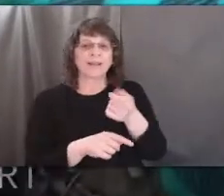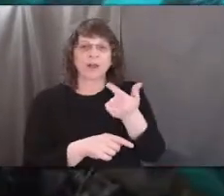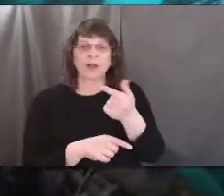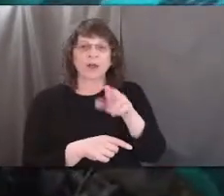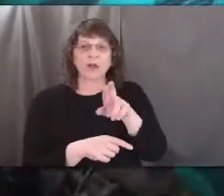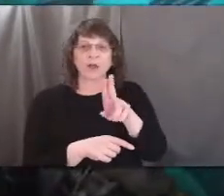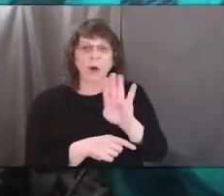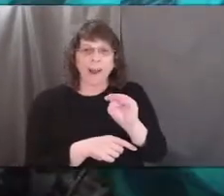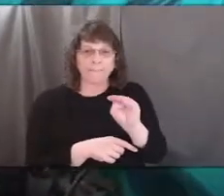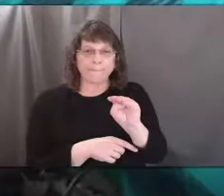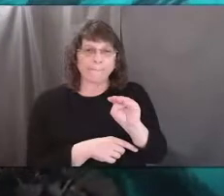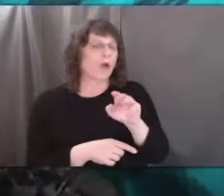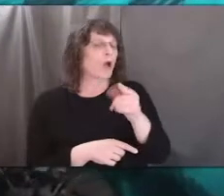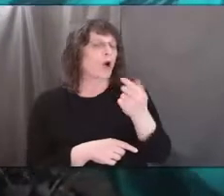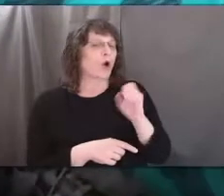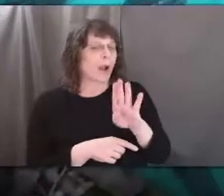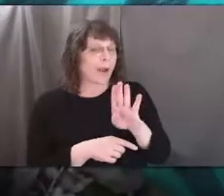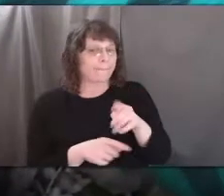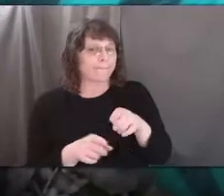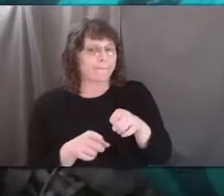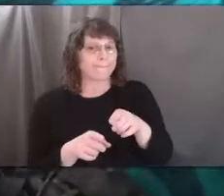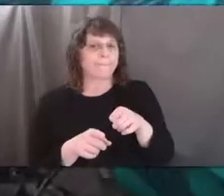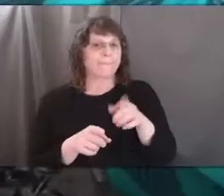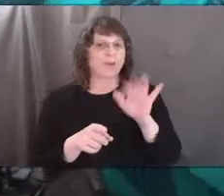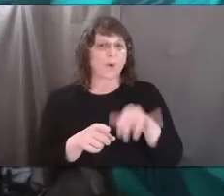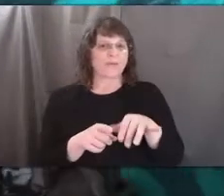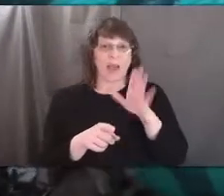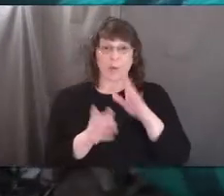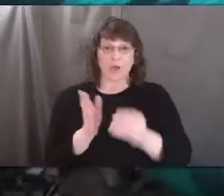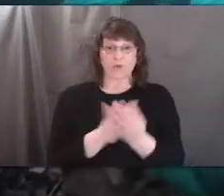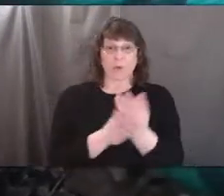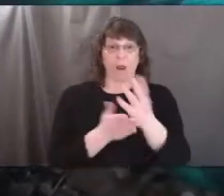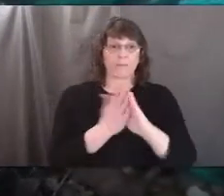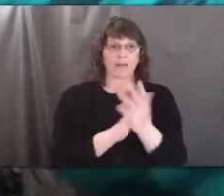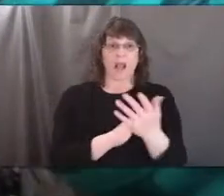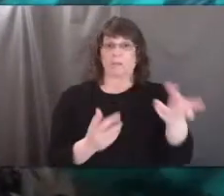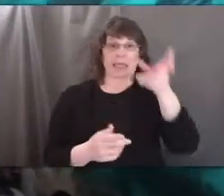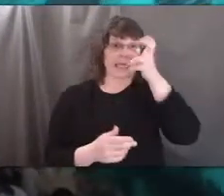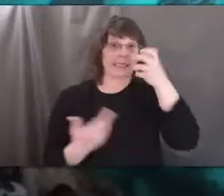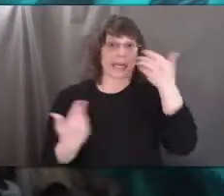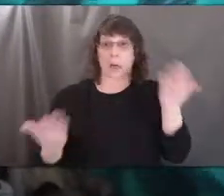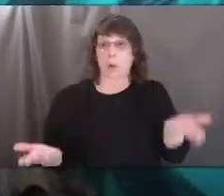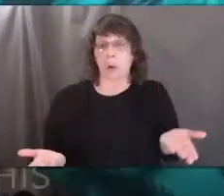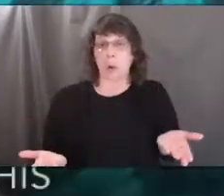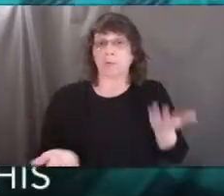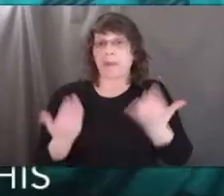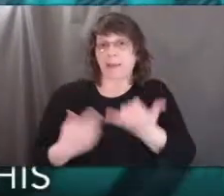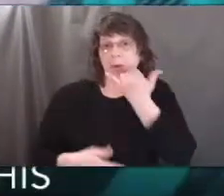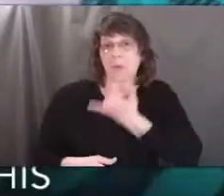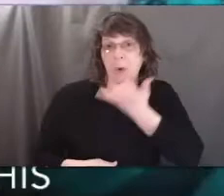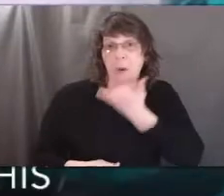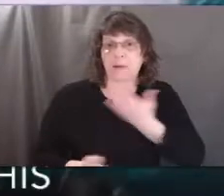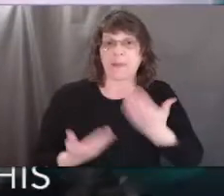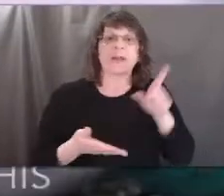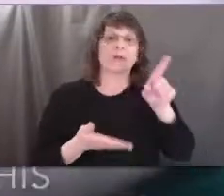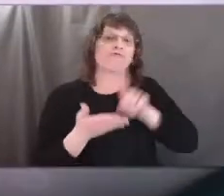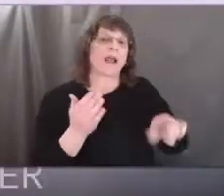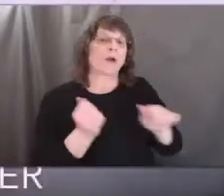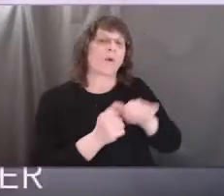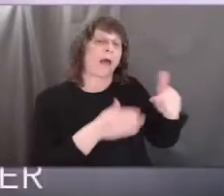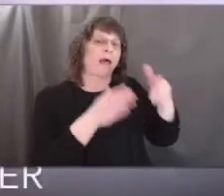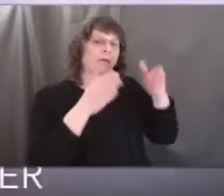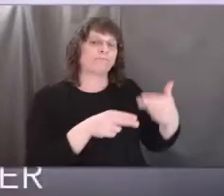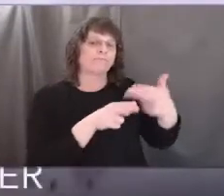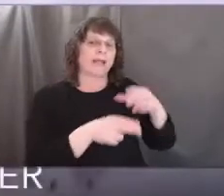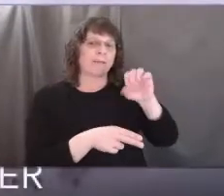some sort. So this kid is gonna grow up and be some kind of insect. I could be wrong. We might need to check with Otter on this,